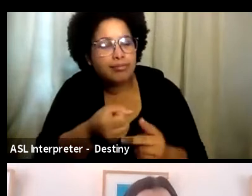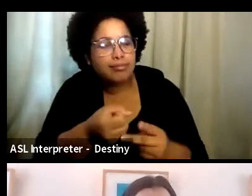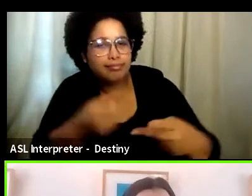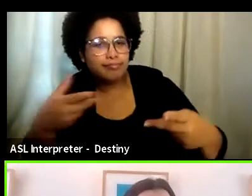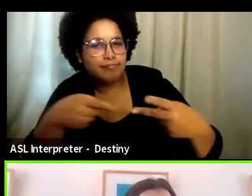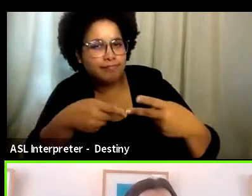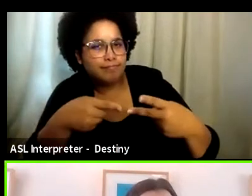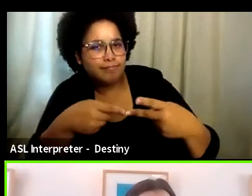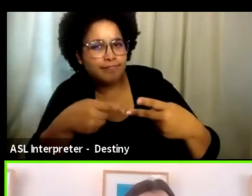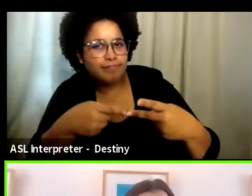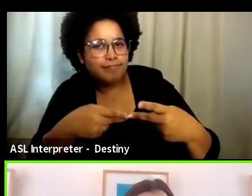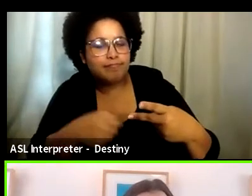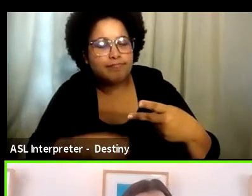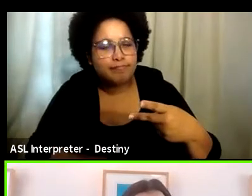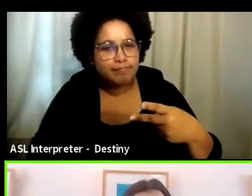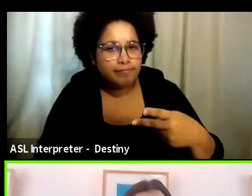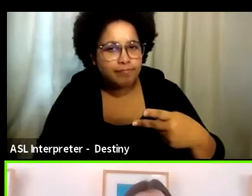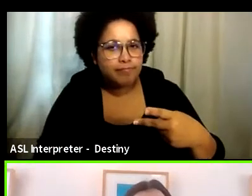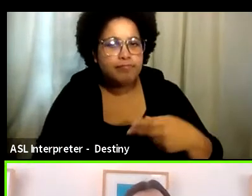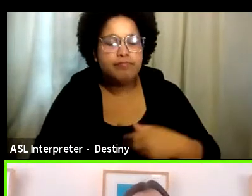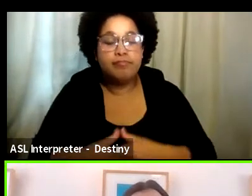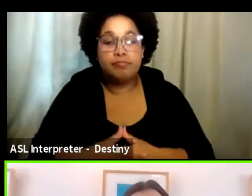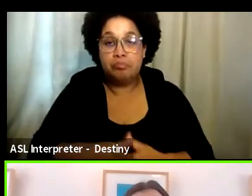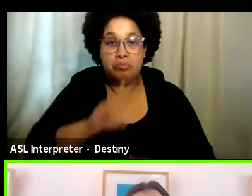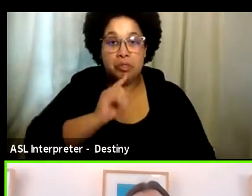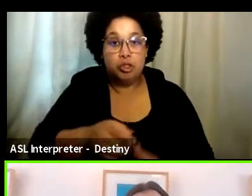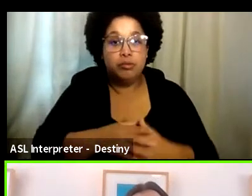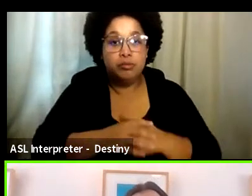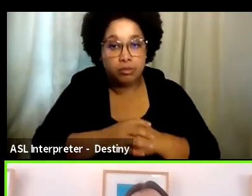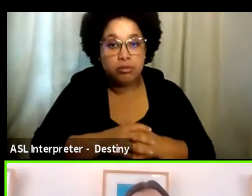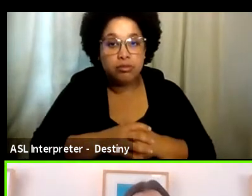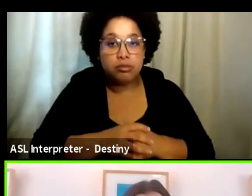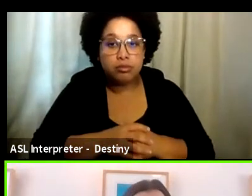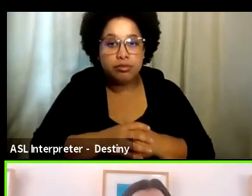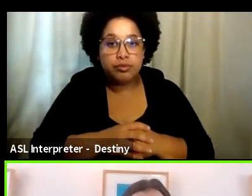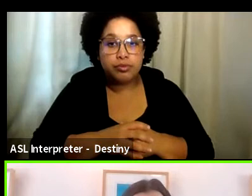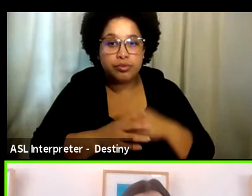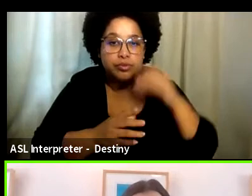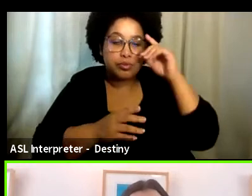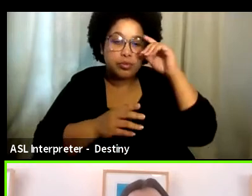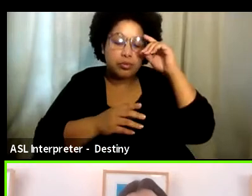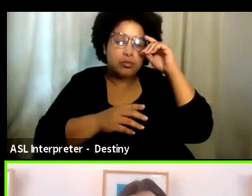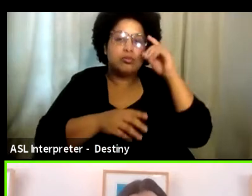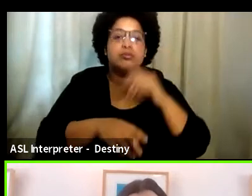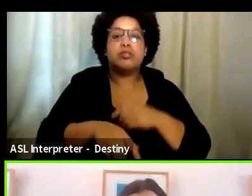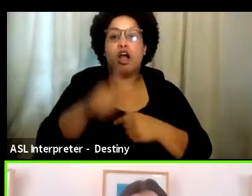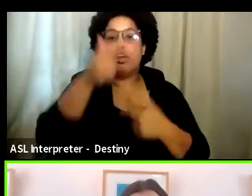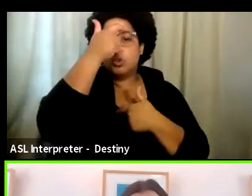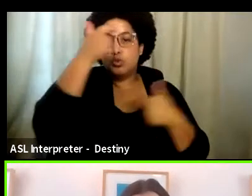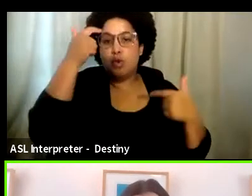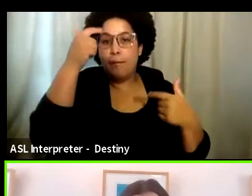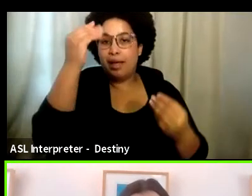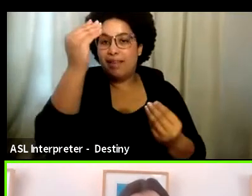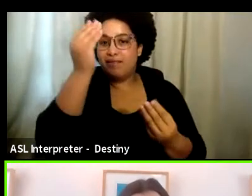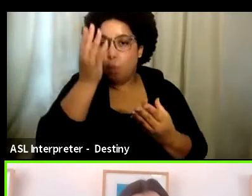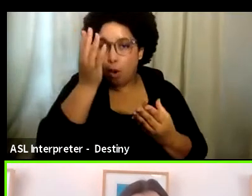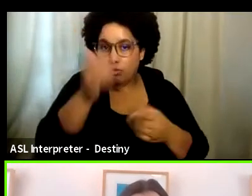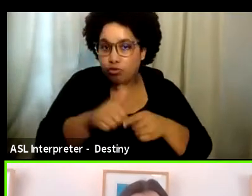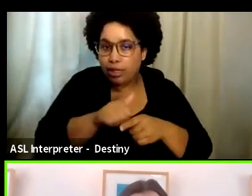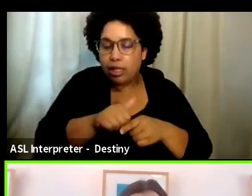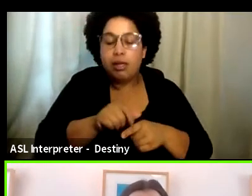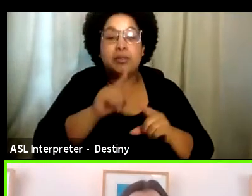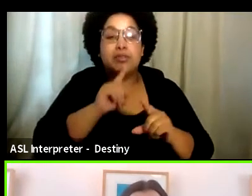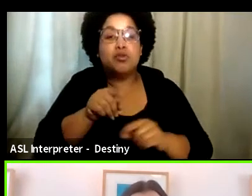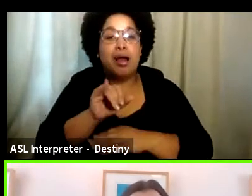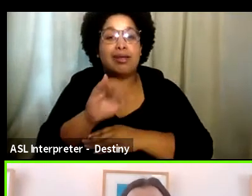Sure. Um, so in terms of being trauma informed, it's really important that an intimacy coordinator